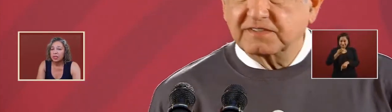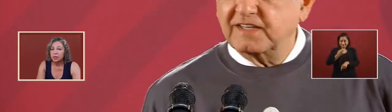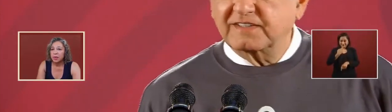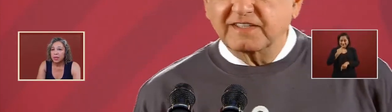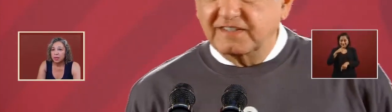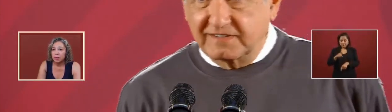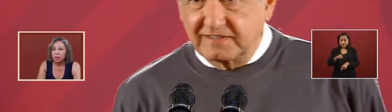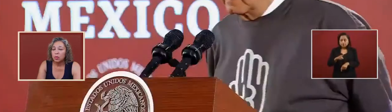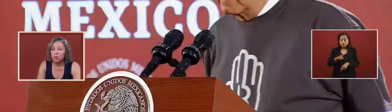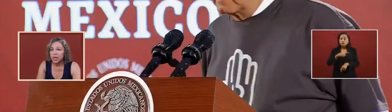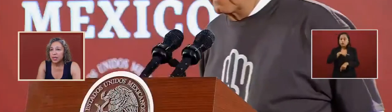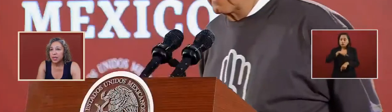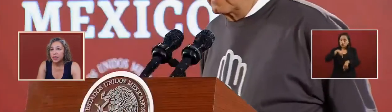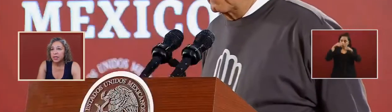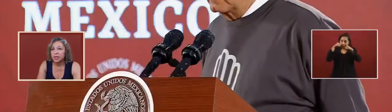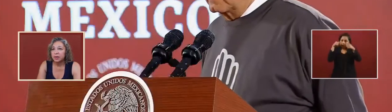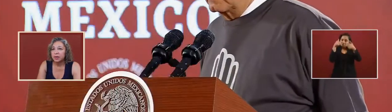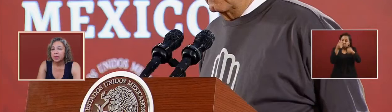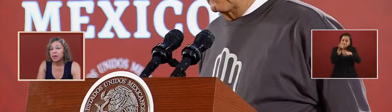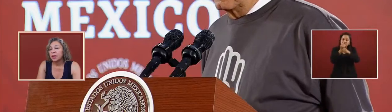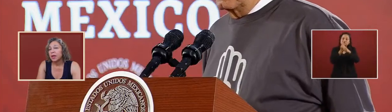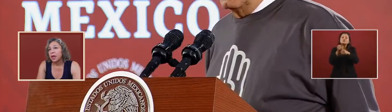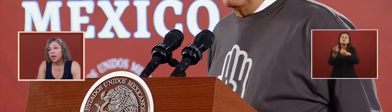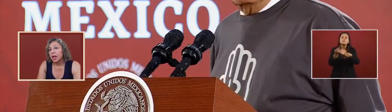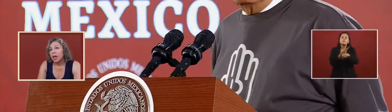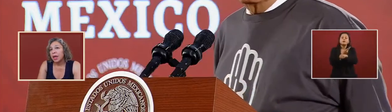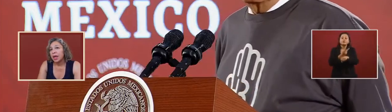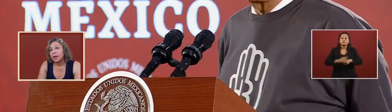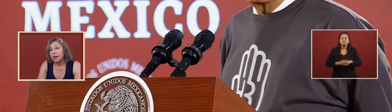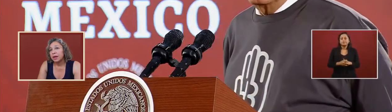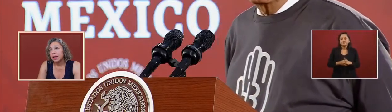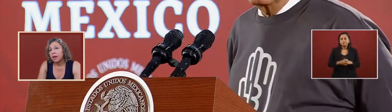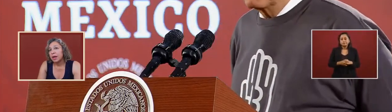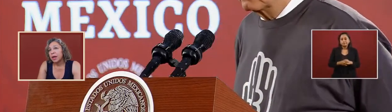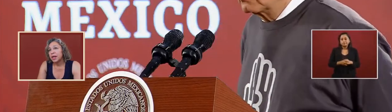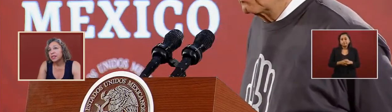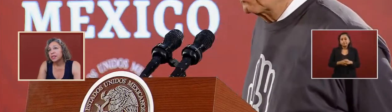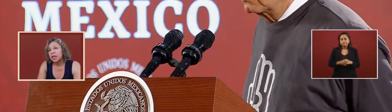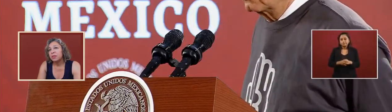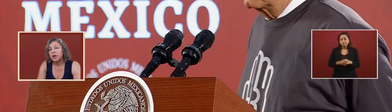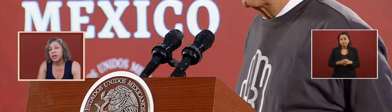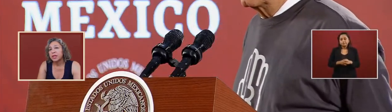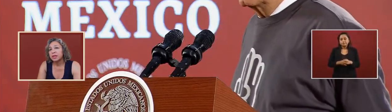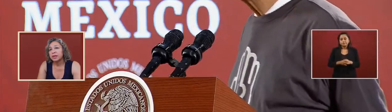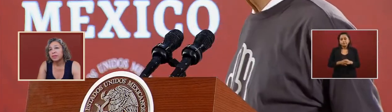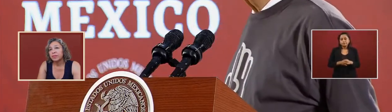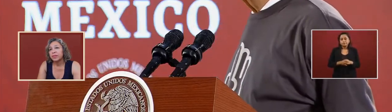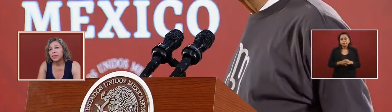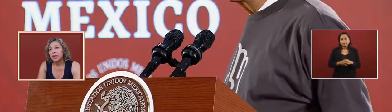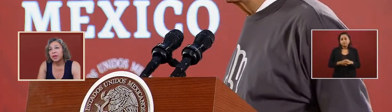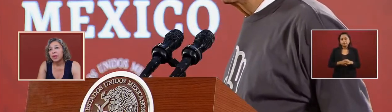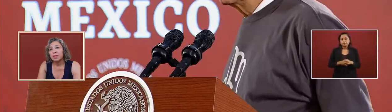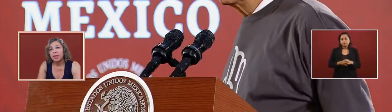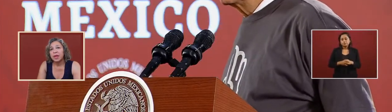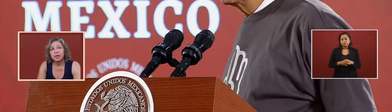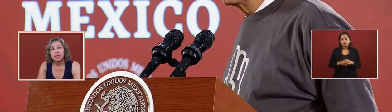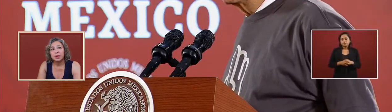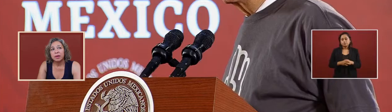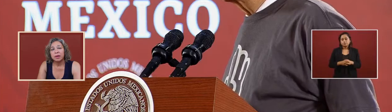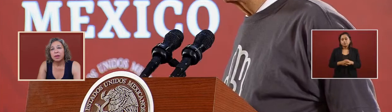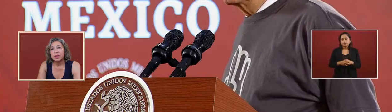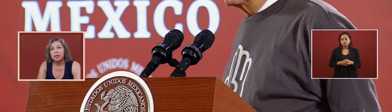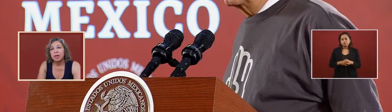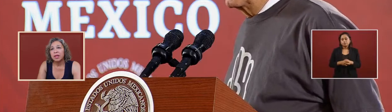announcement will be attended to and and i celebrate that